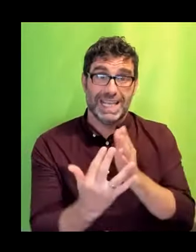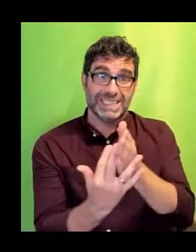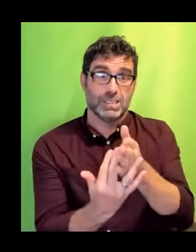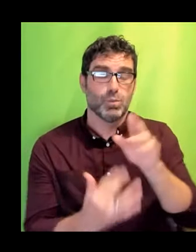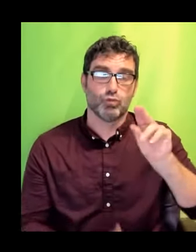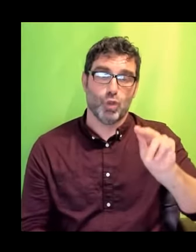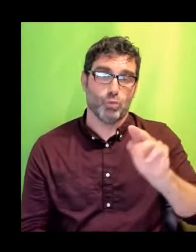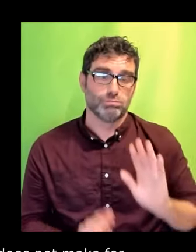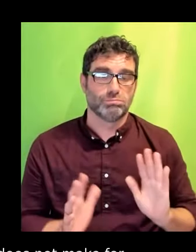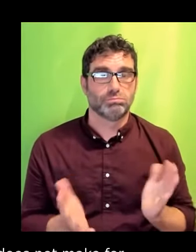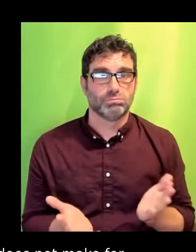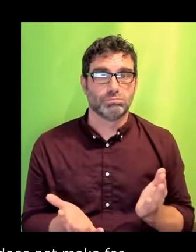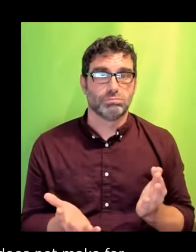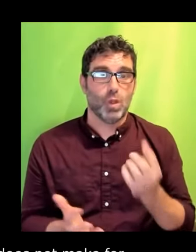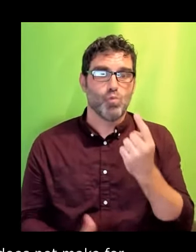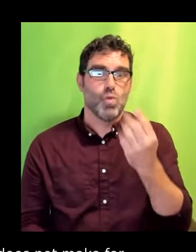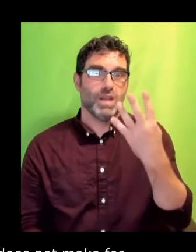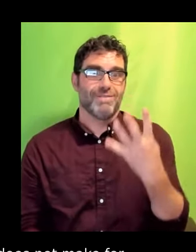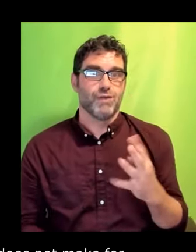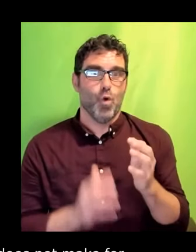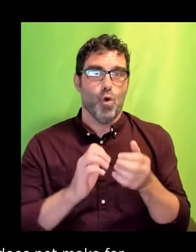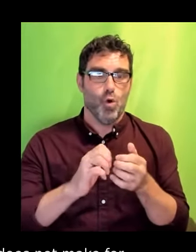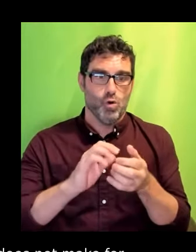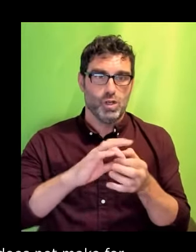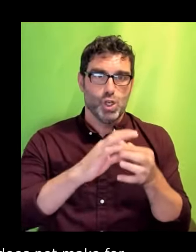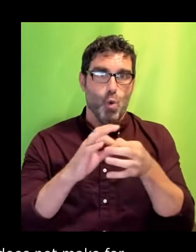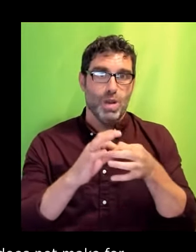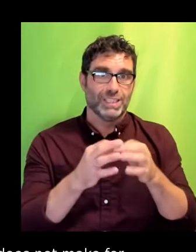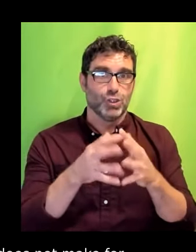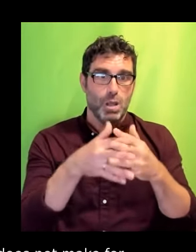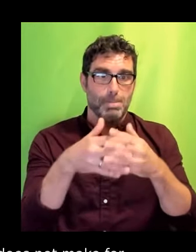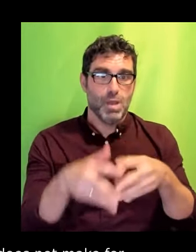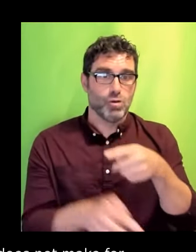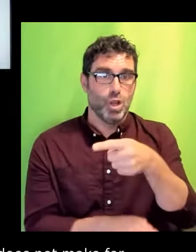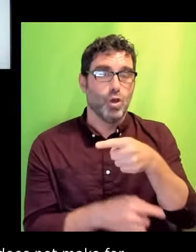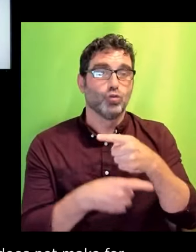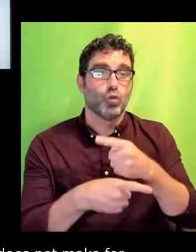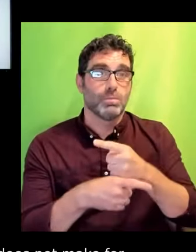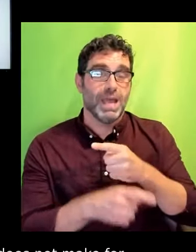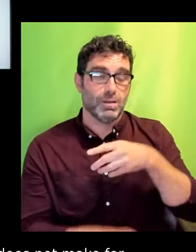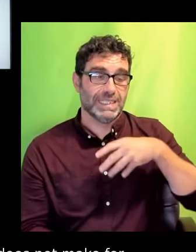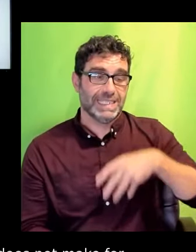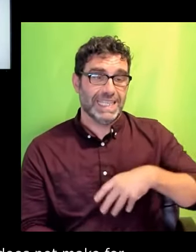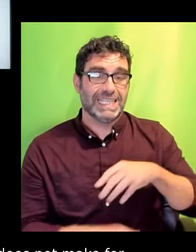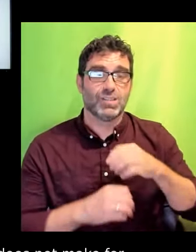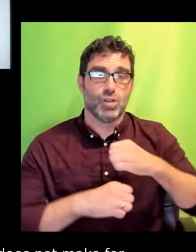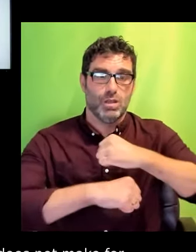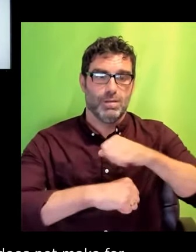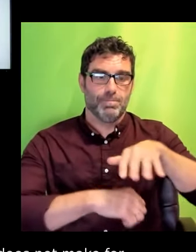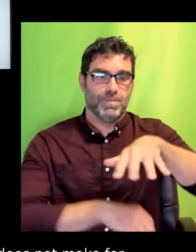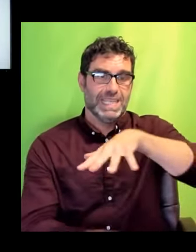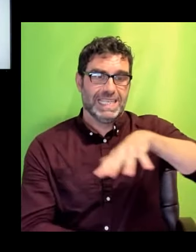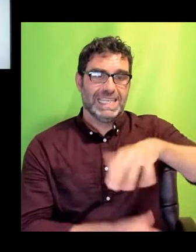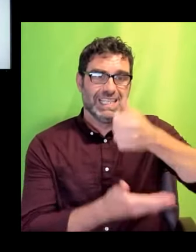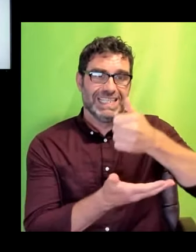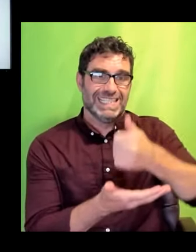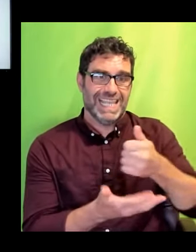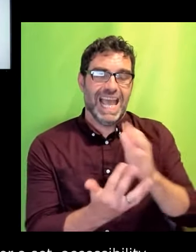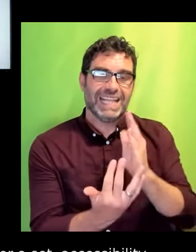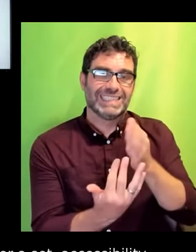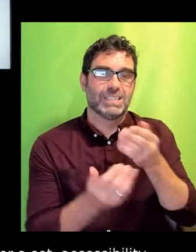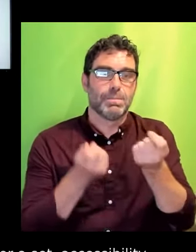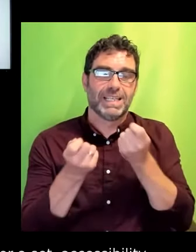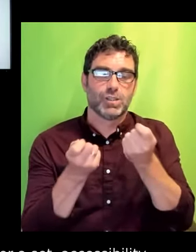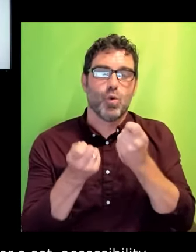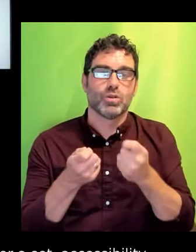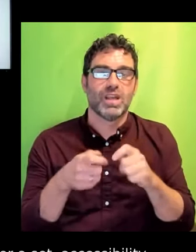organization in the US, talks about the need for a set accessibility coordinator. Similar to the role an intimacy coordinator performs